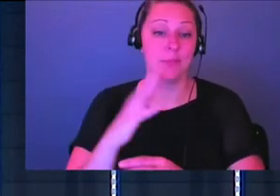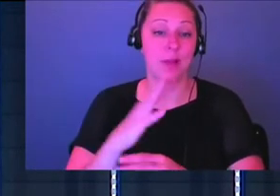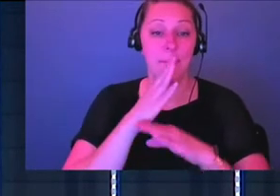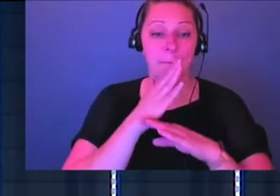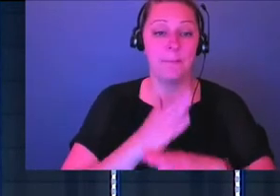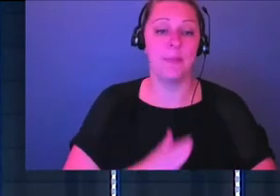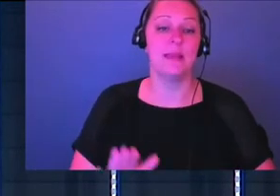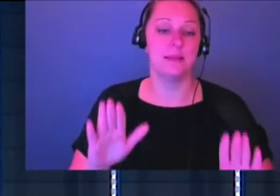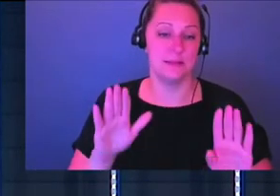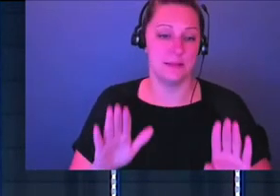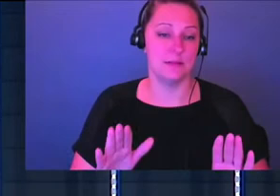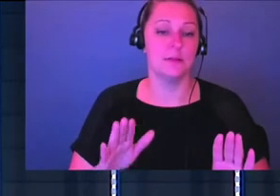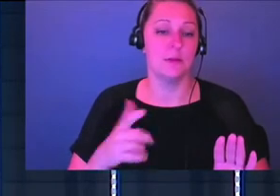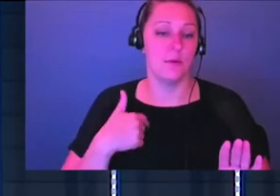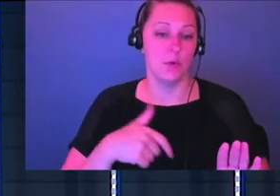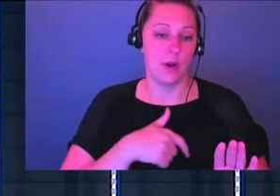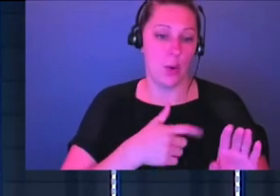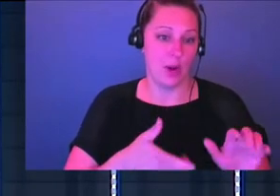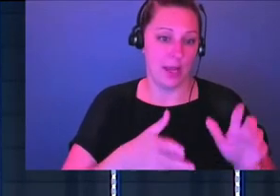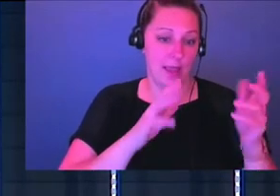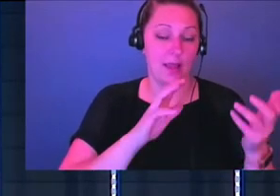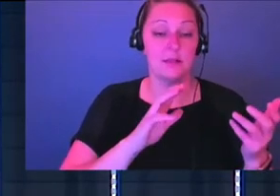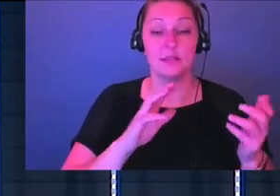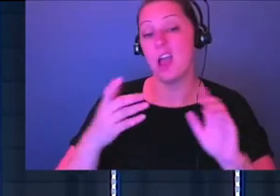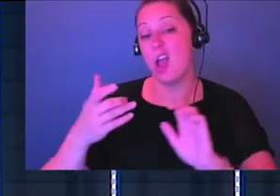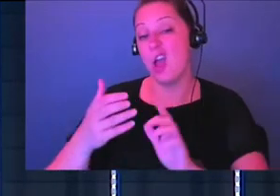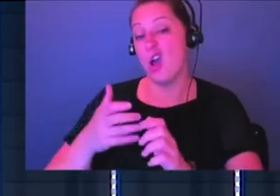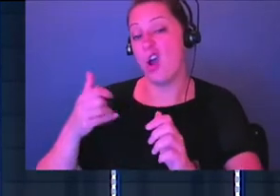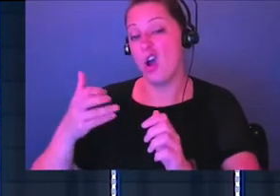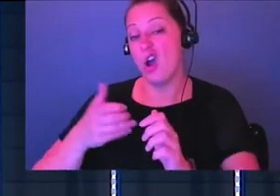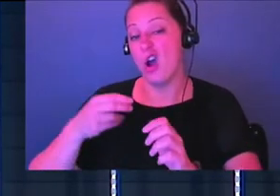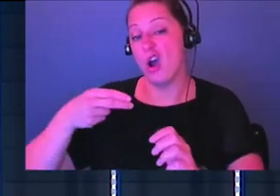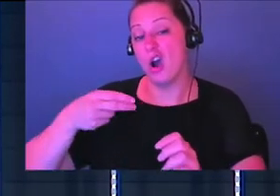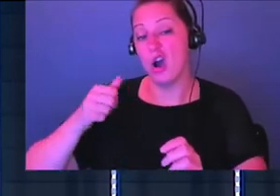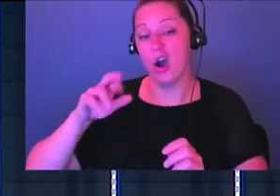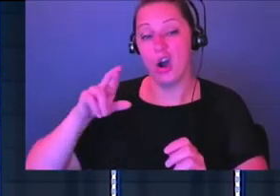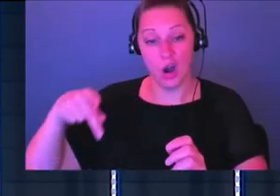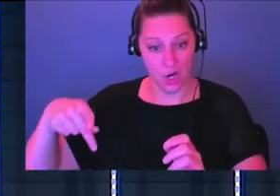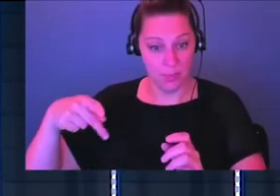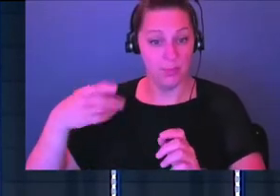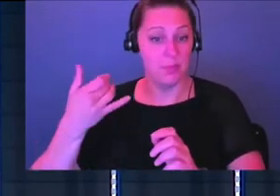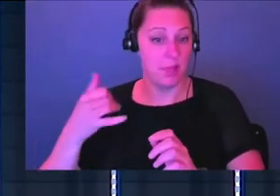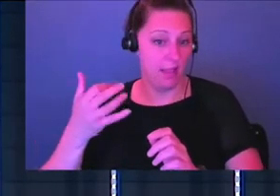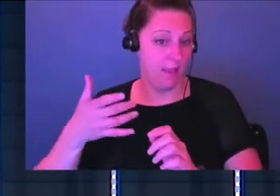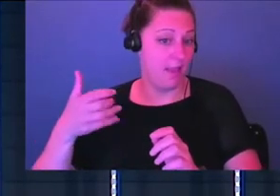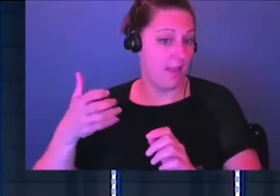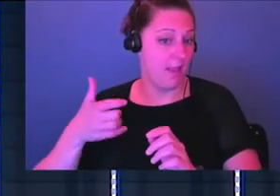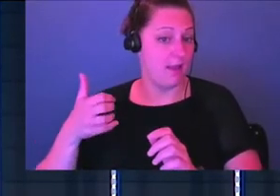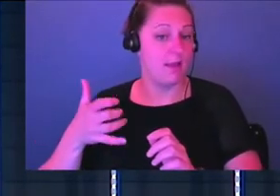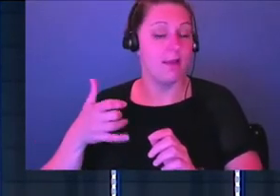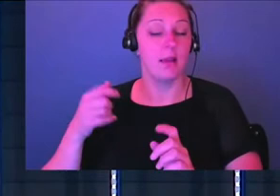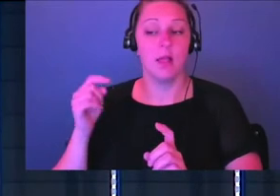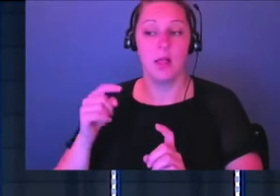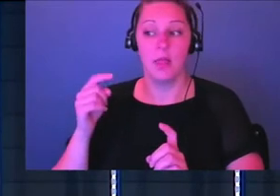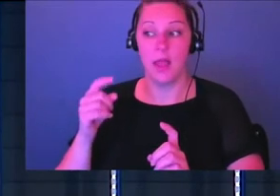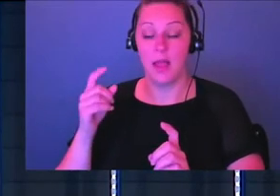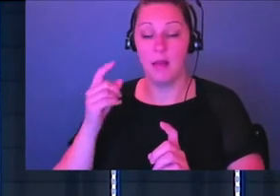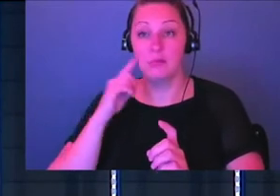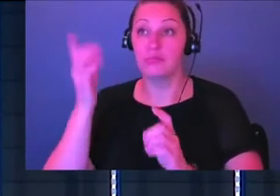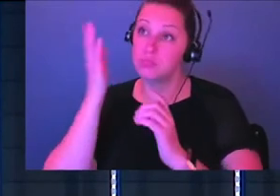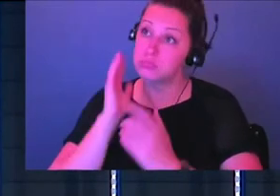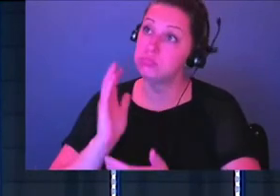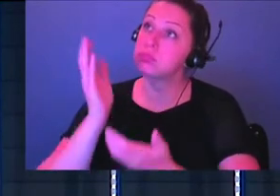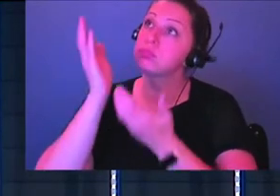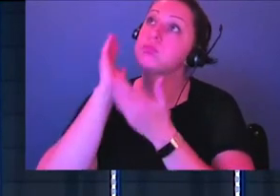was through this praise, through this harp being played in a way that they did where they were glorifying God with their music and how they did that. And